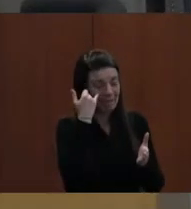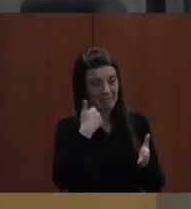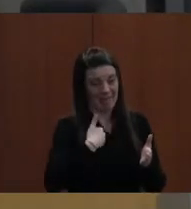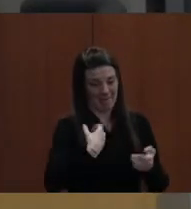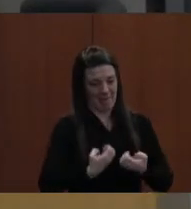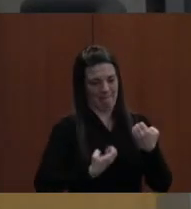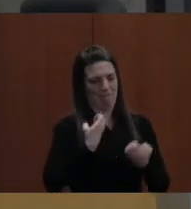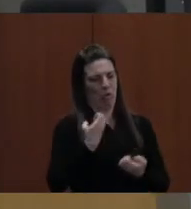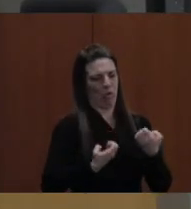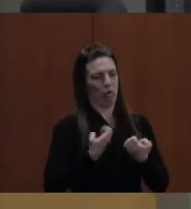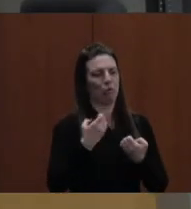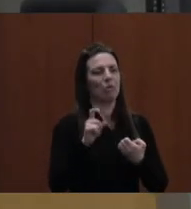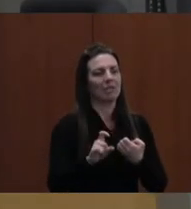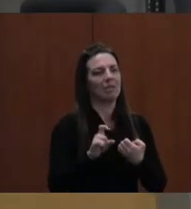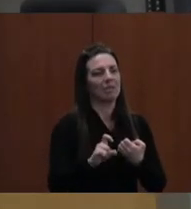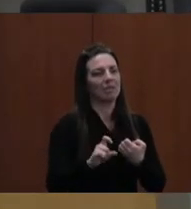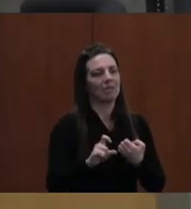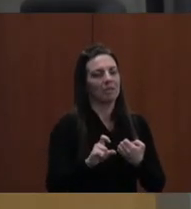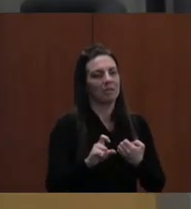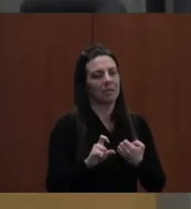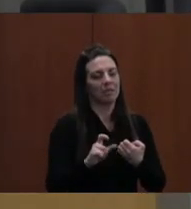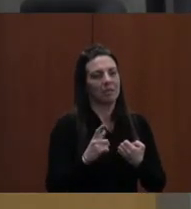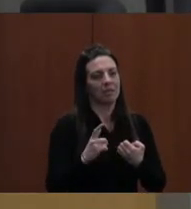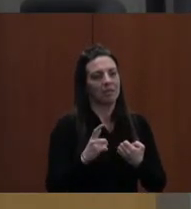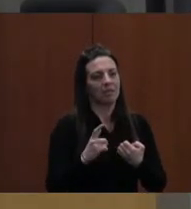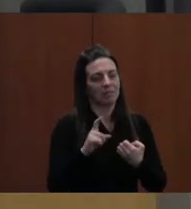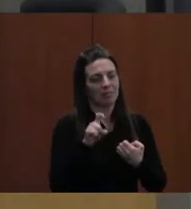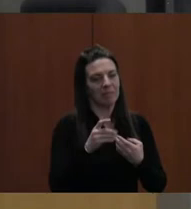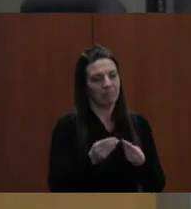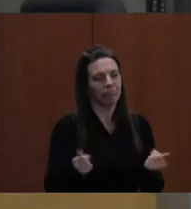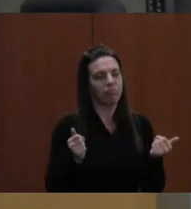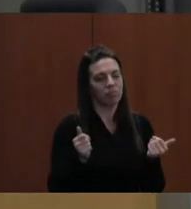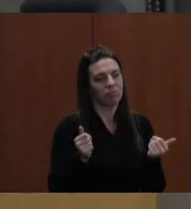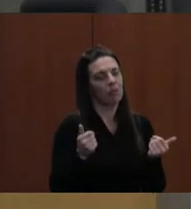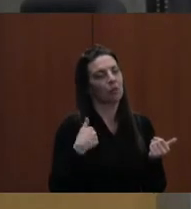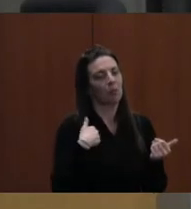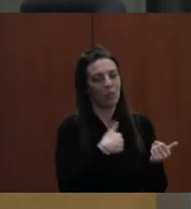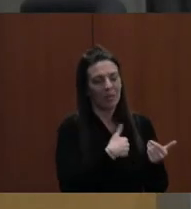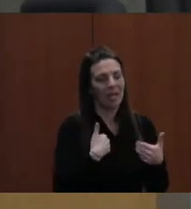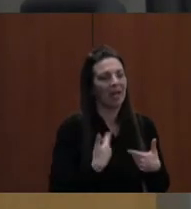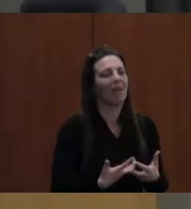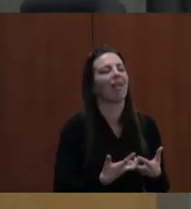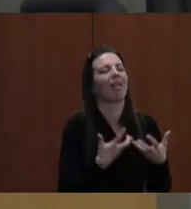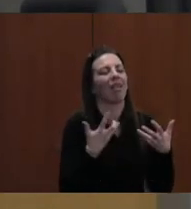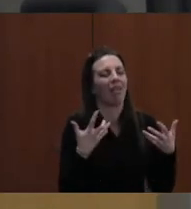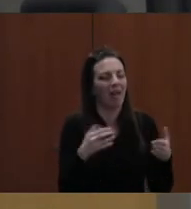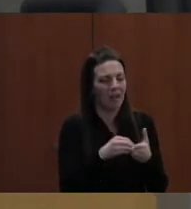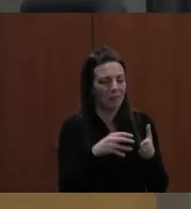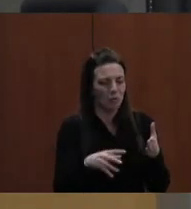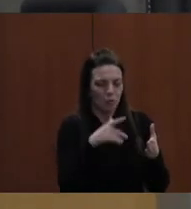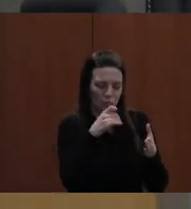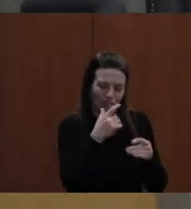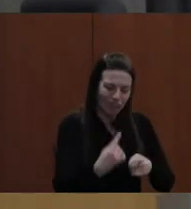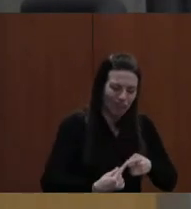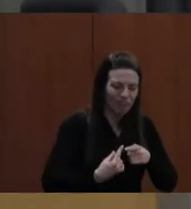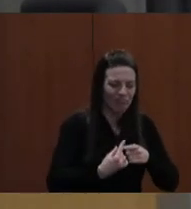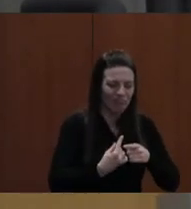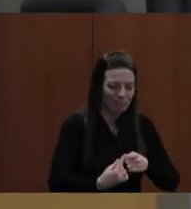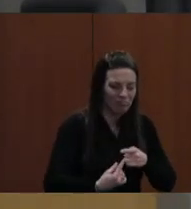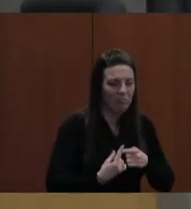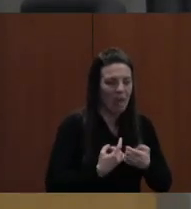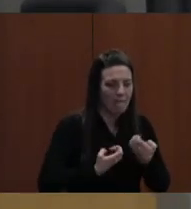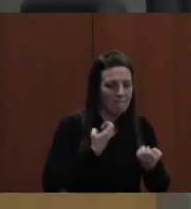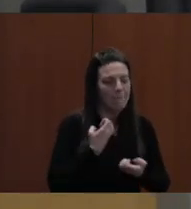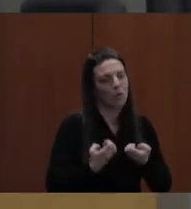I think we have a lot of children who are hurting emotionally in our schools. And they need the support